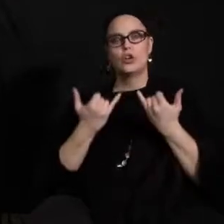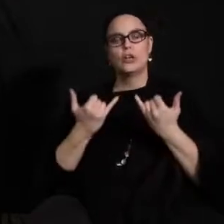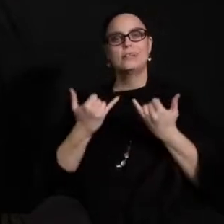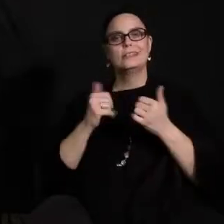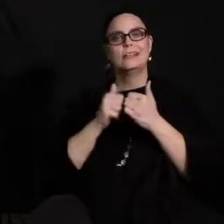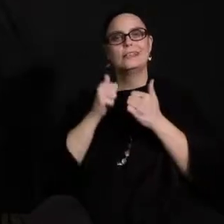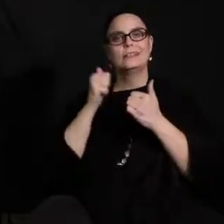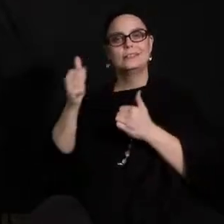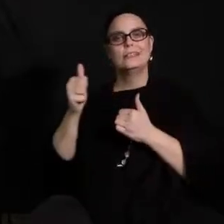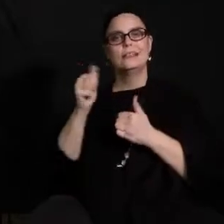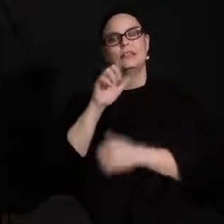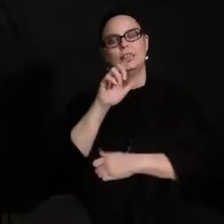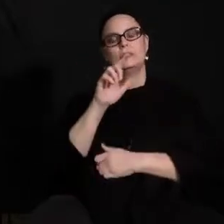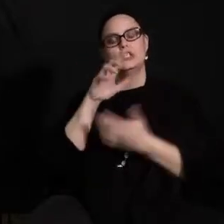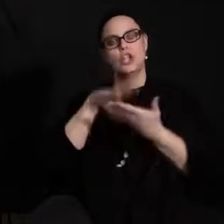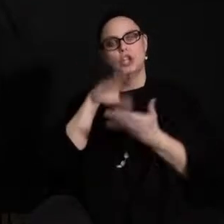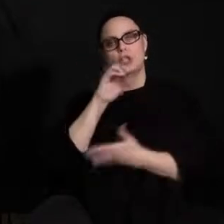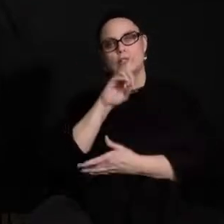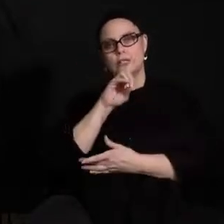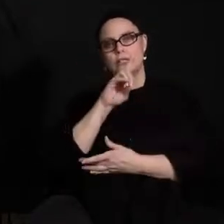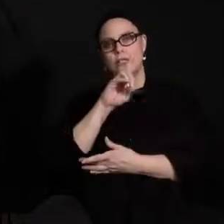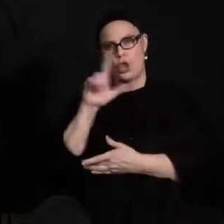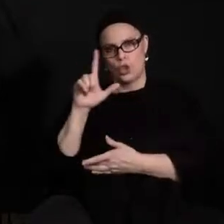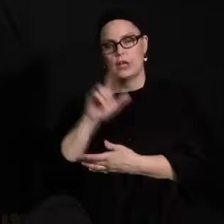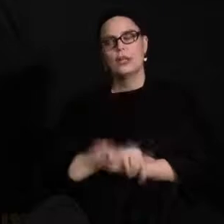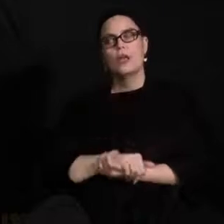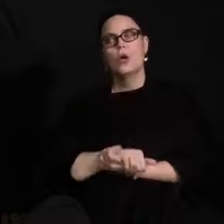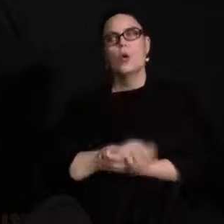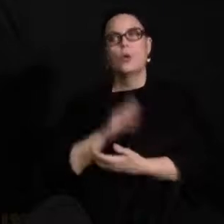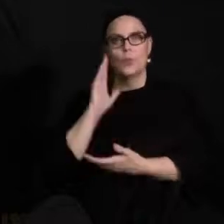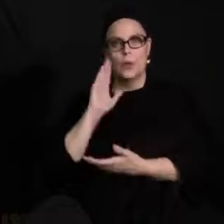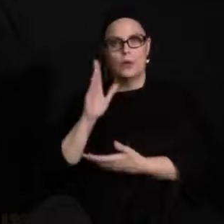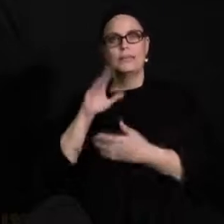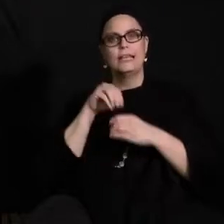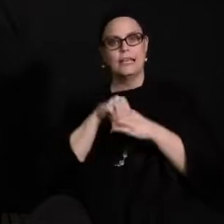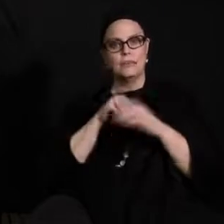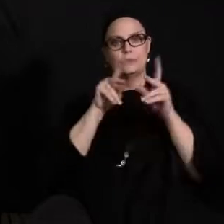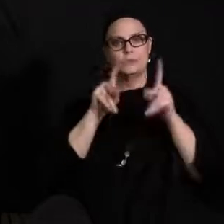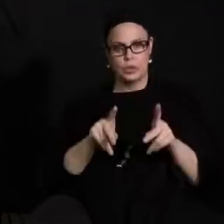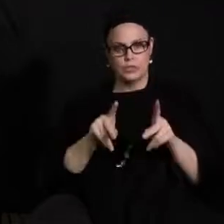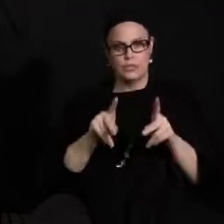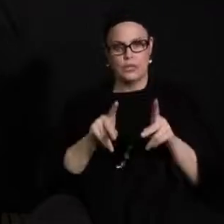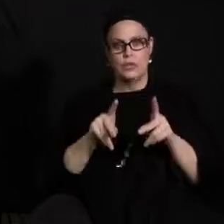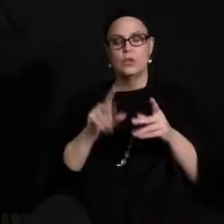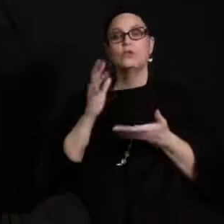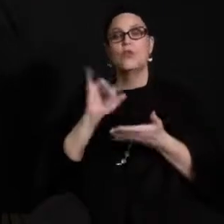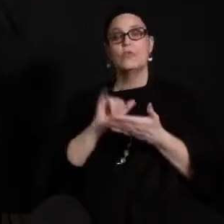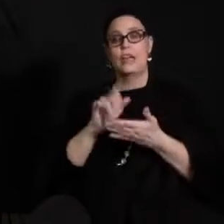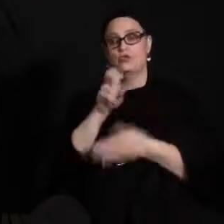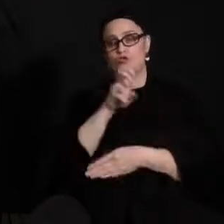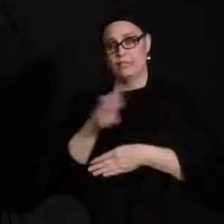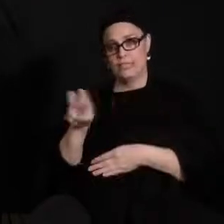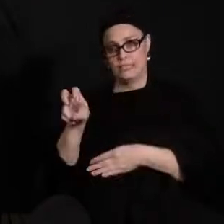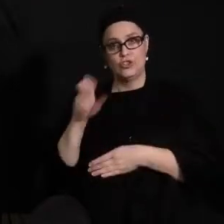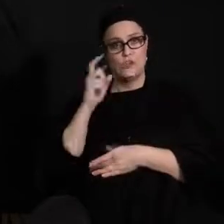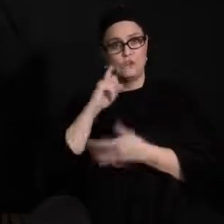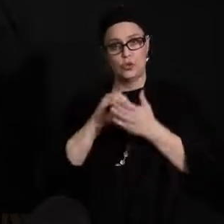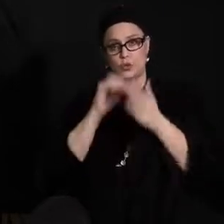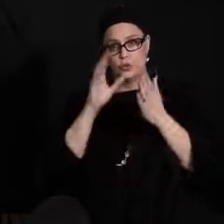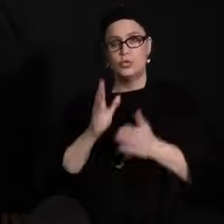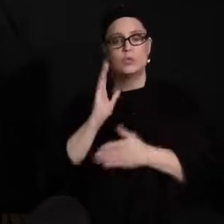-site support schedules are going to drop into our in-person. So that transition for students is very minimal.